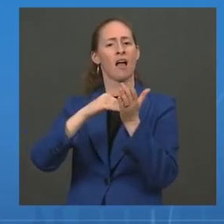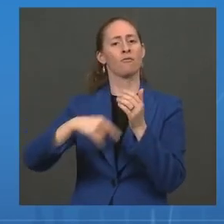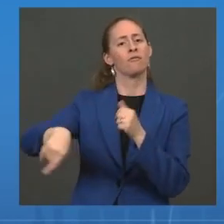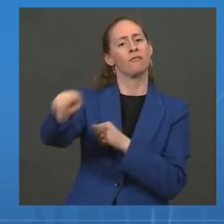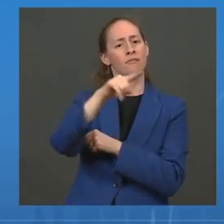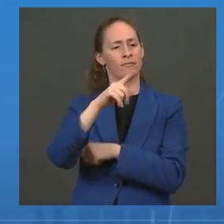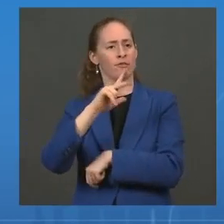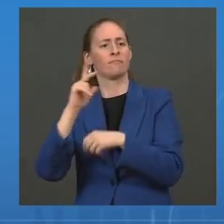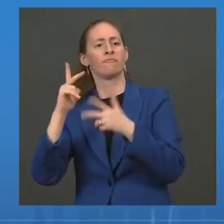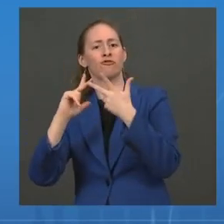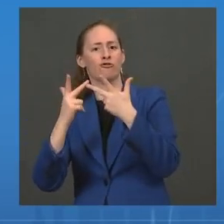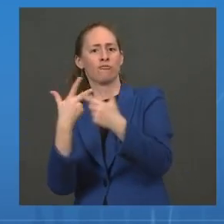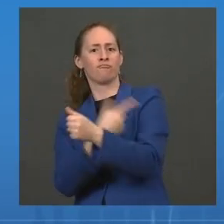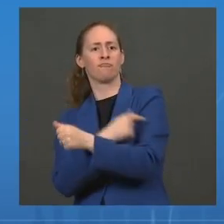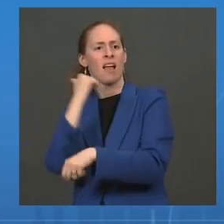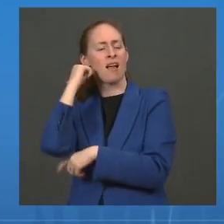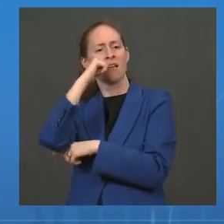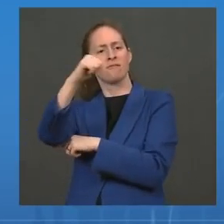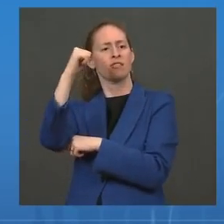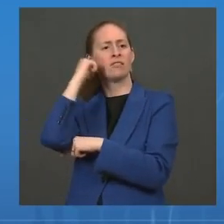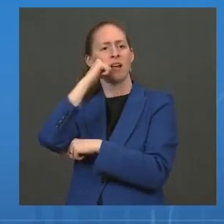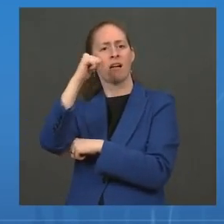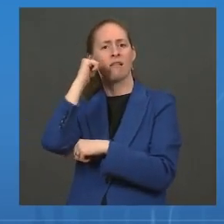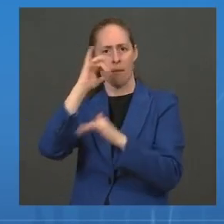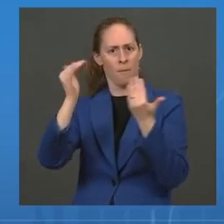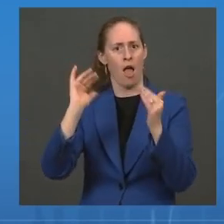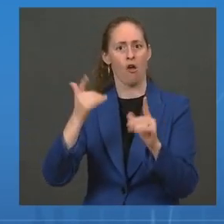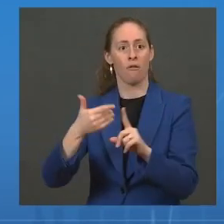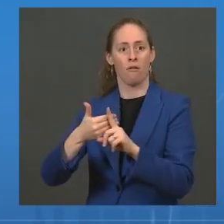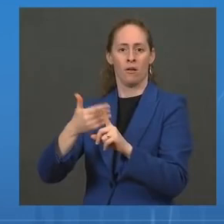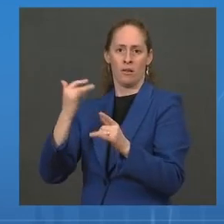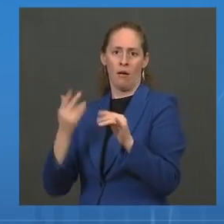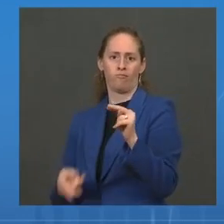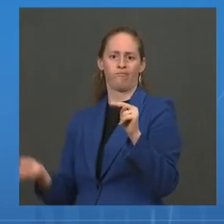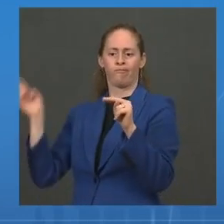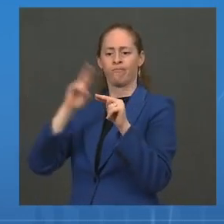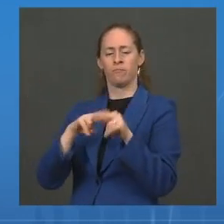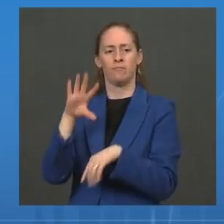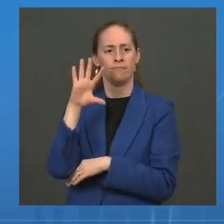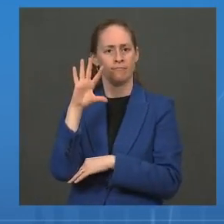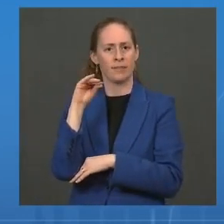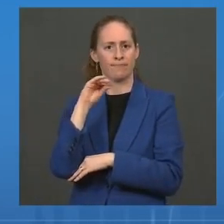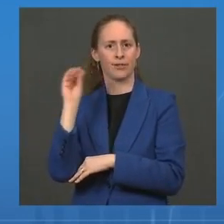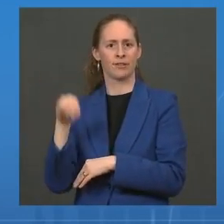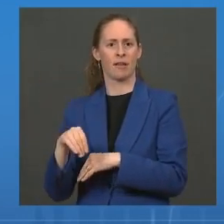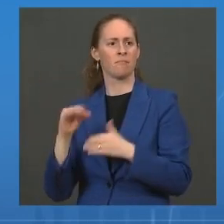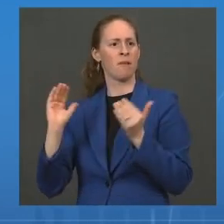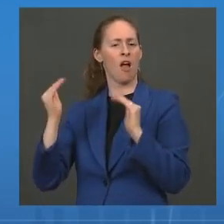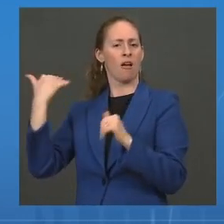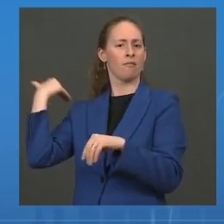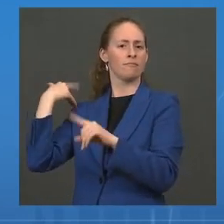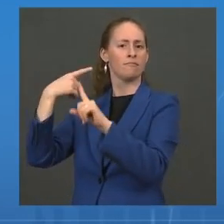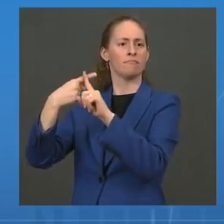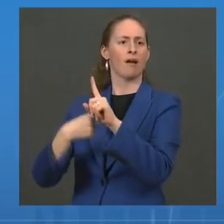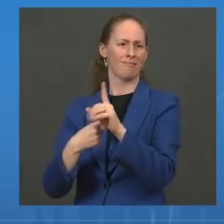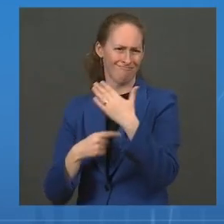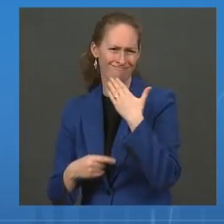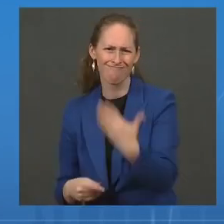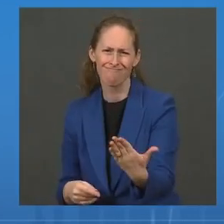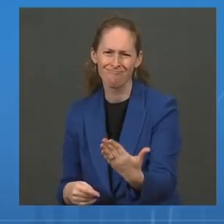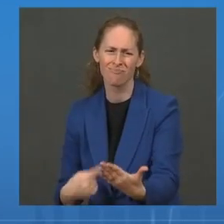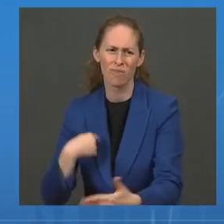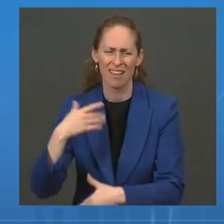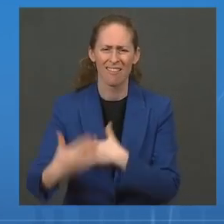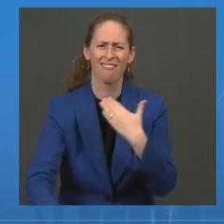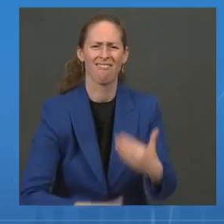That's up about 50 percent from October. So lots of progress. And as Dr. Walensky said, we encourage everyone